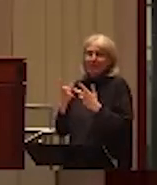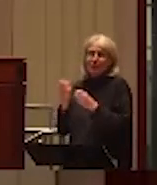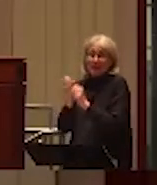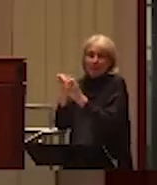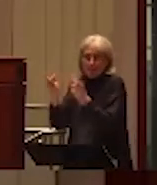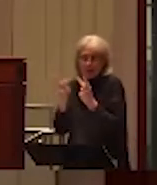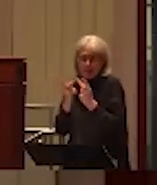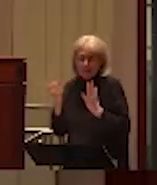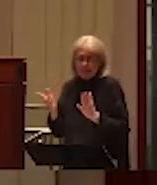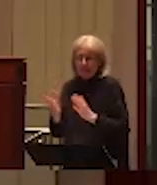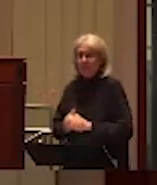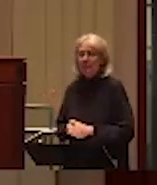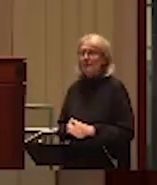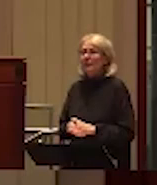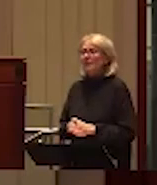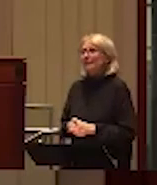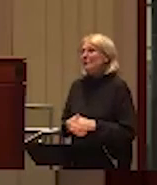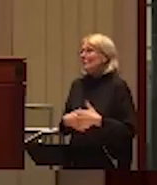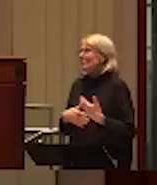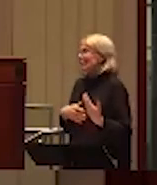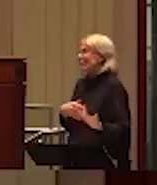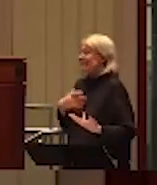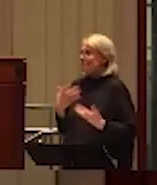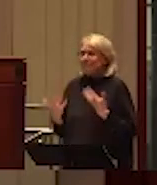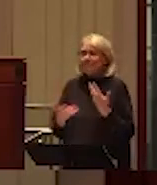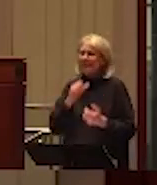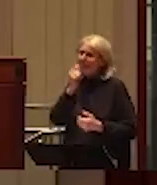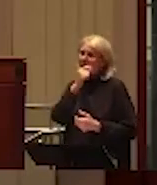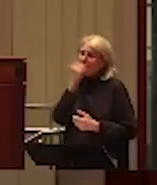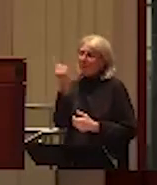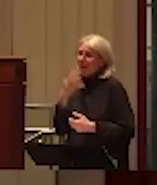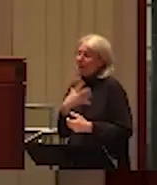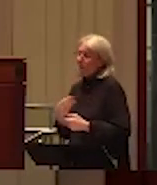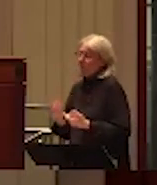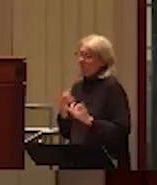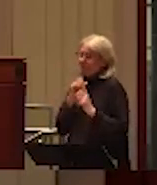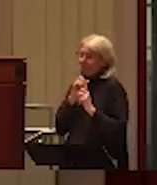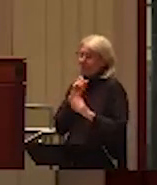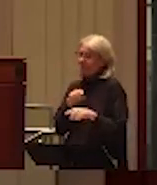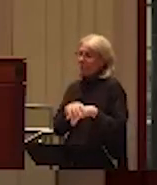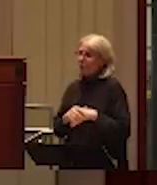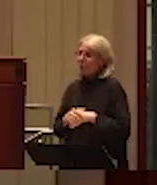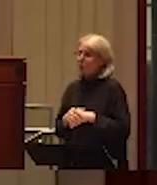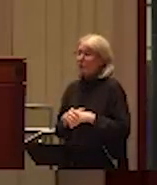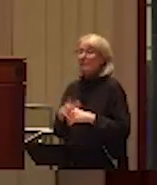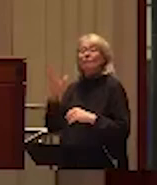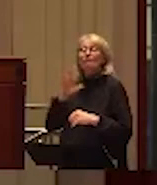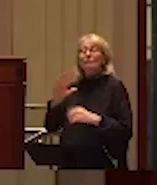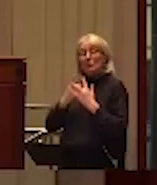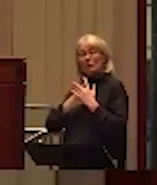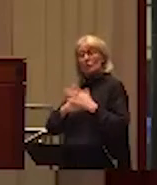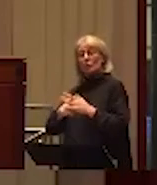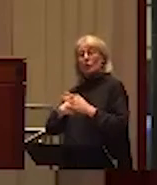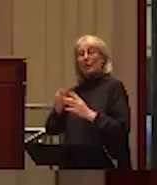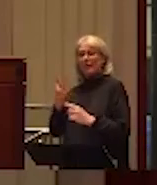from a place of it's not an either-or. I think, again, when I came into this field of researching men's experiences